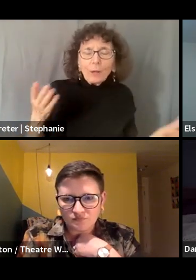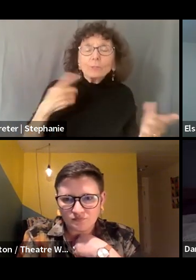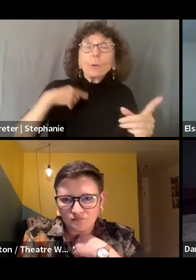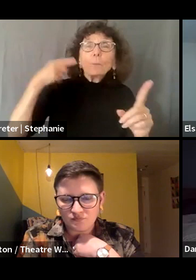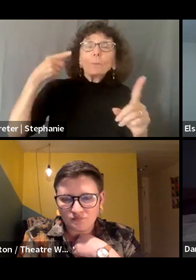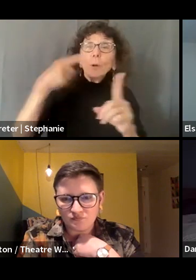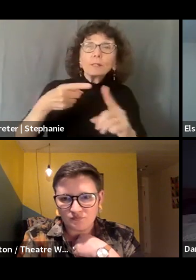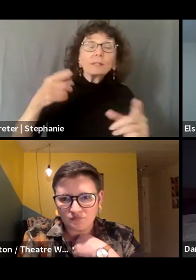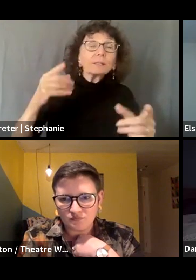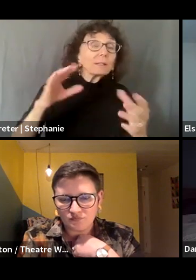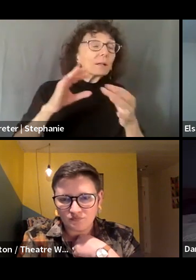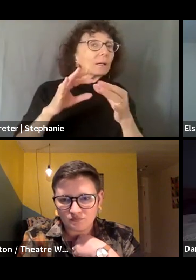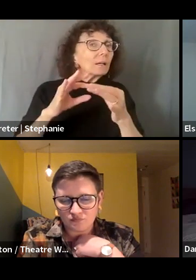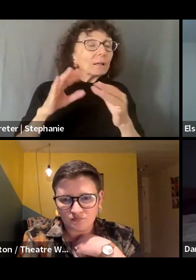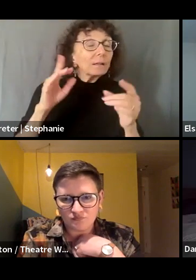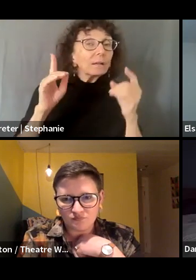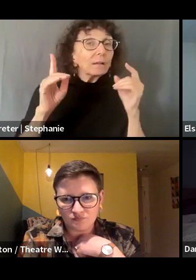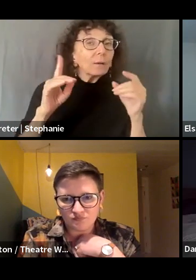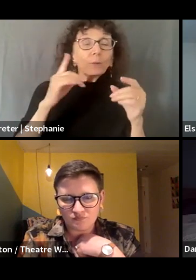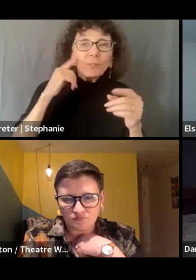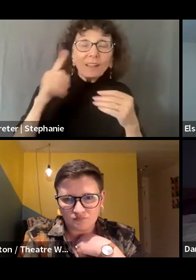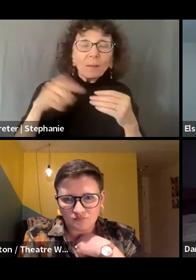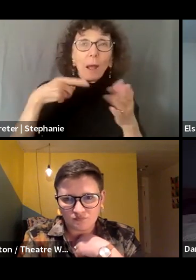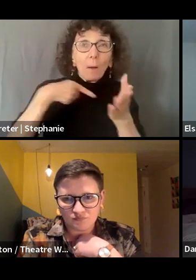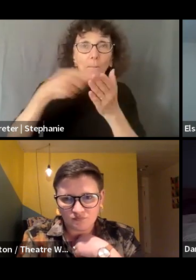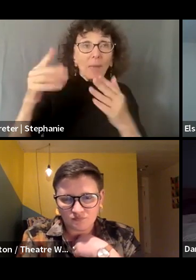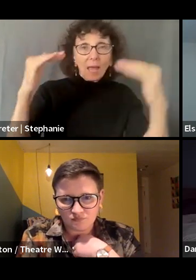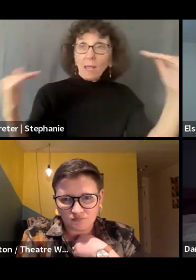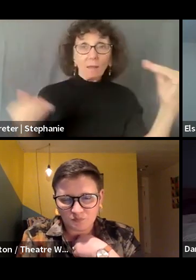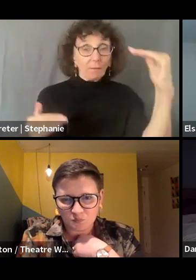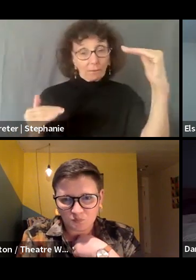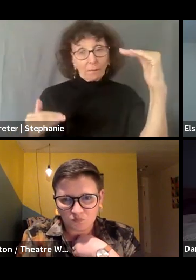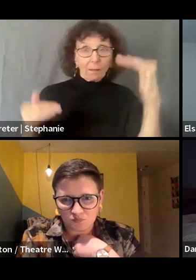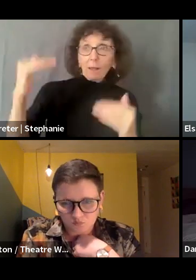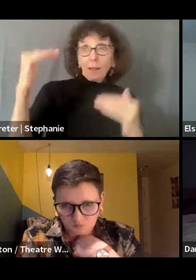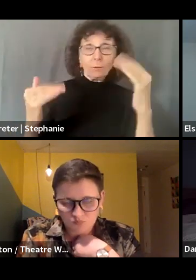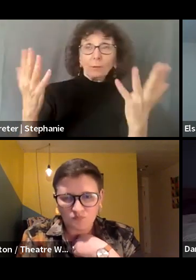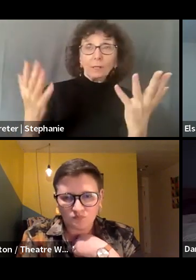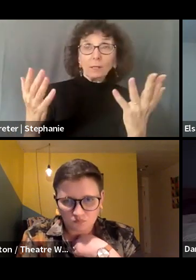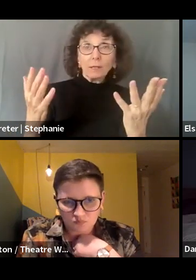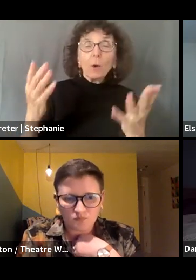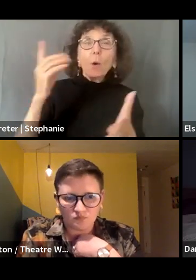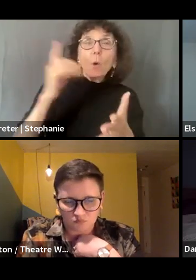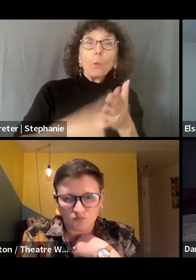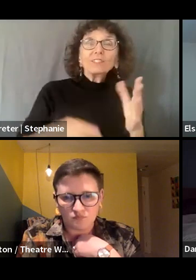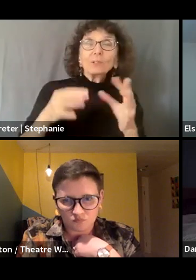relationship between, um, stuff and humans and product?